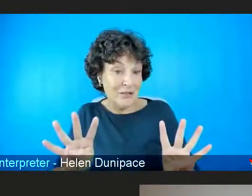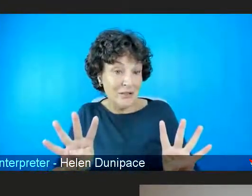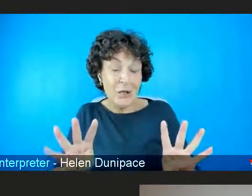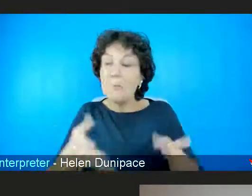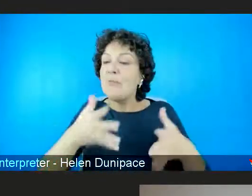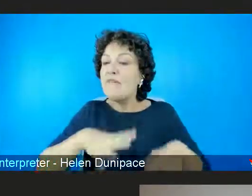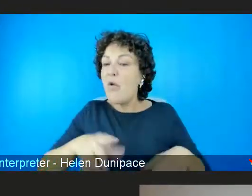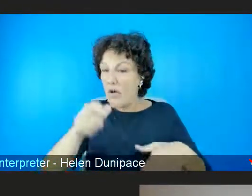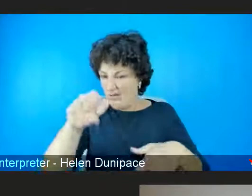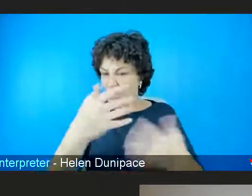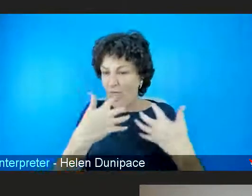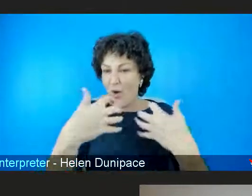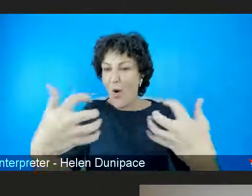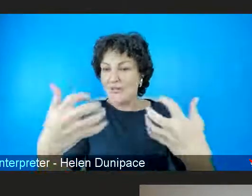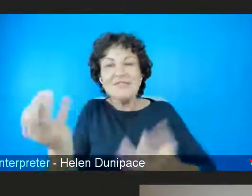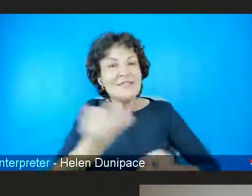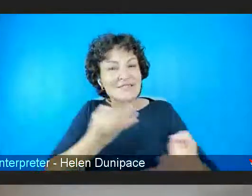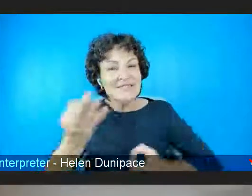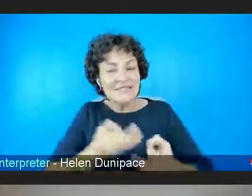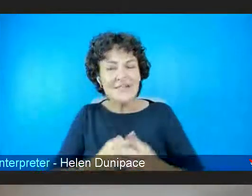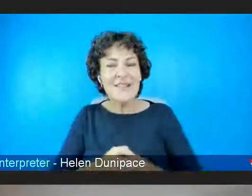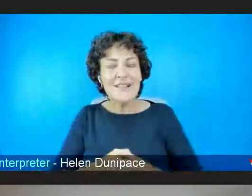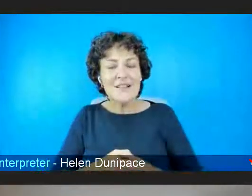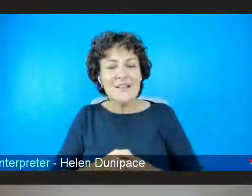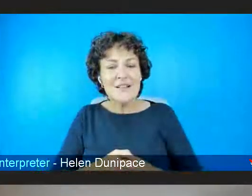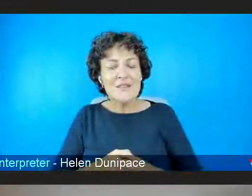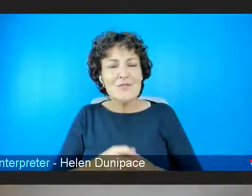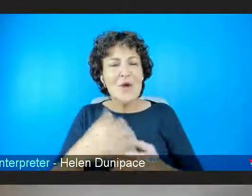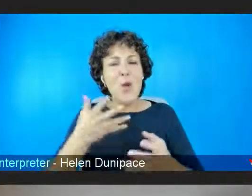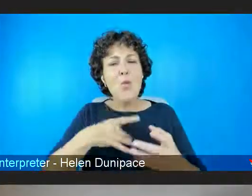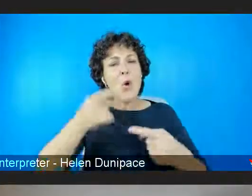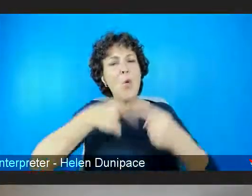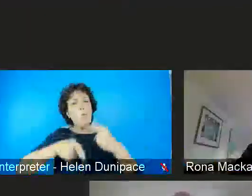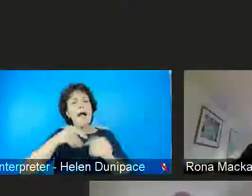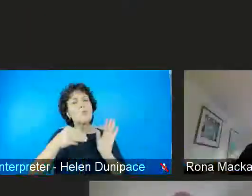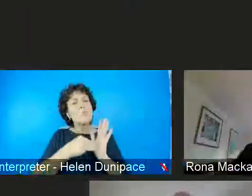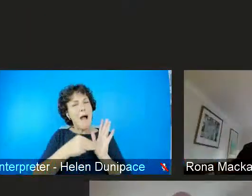the online questions. If we could go back to Marcia, please.